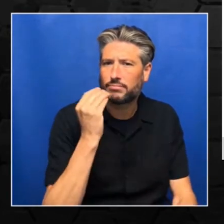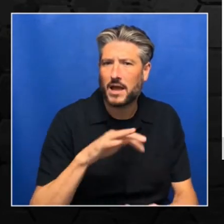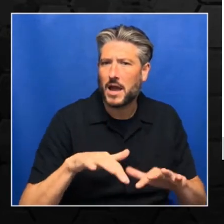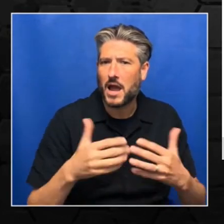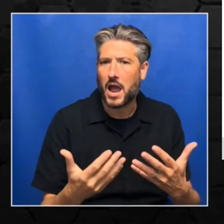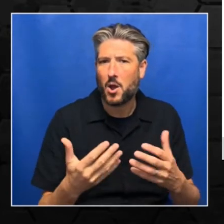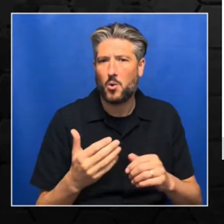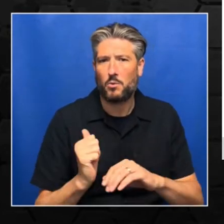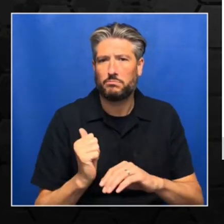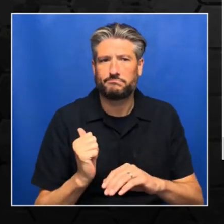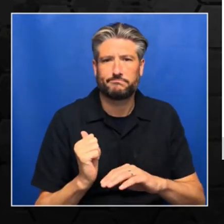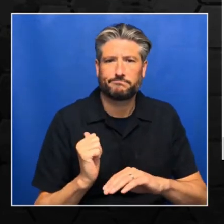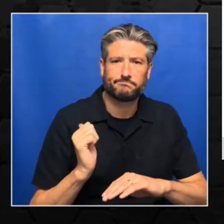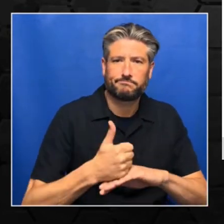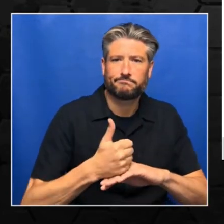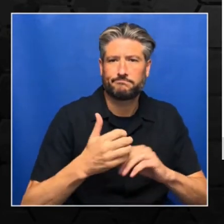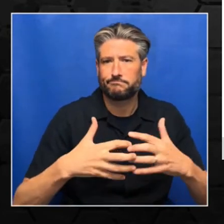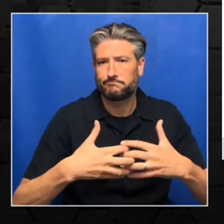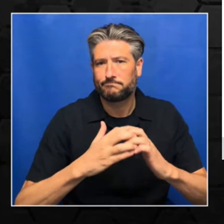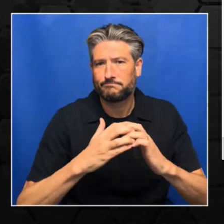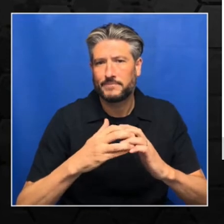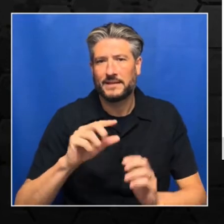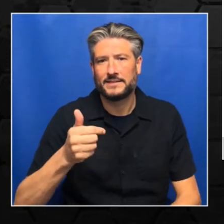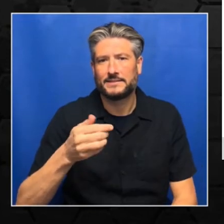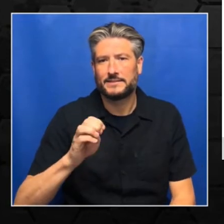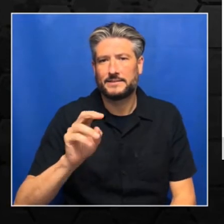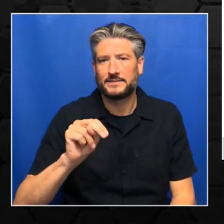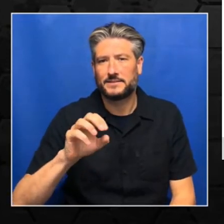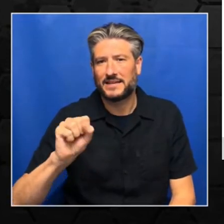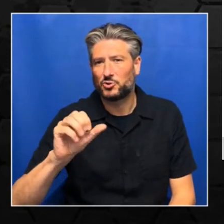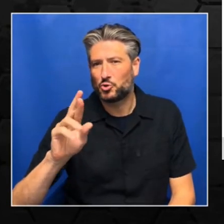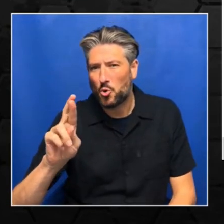data structures like NumPy and arrays.